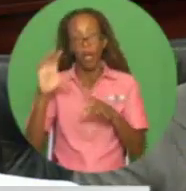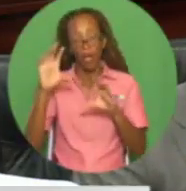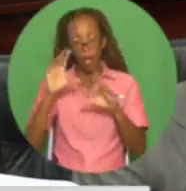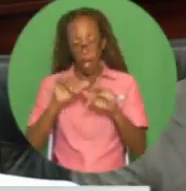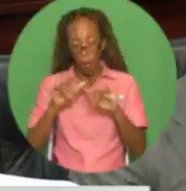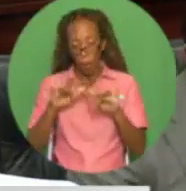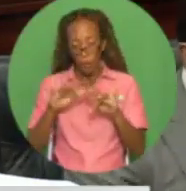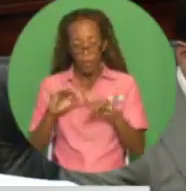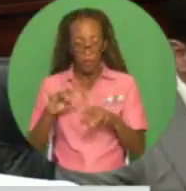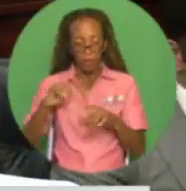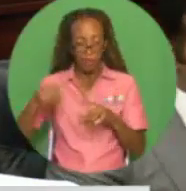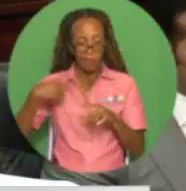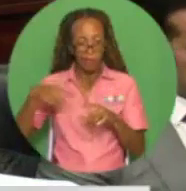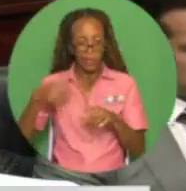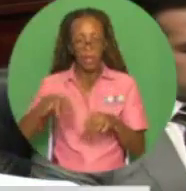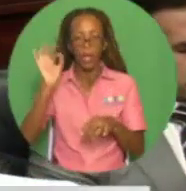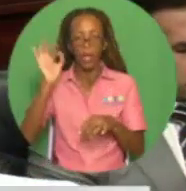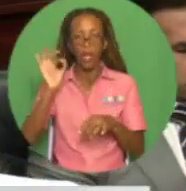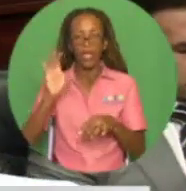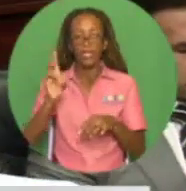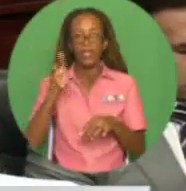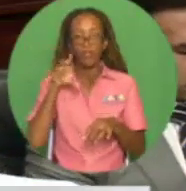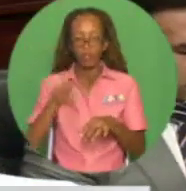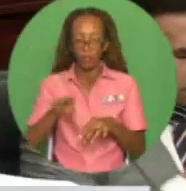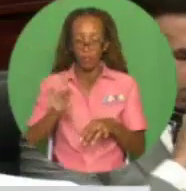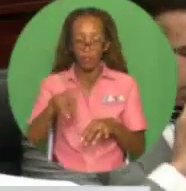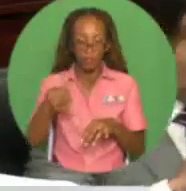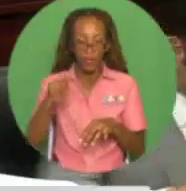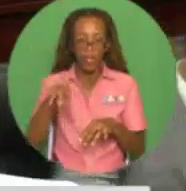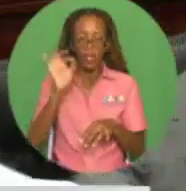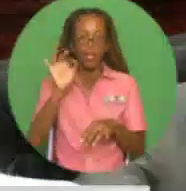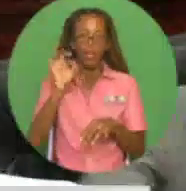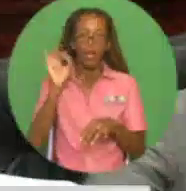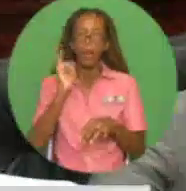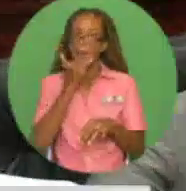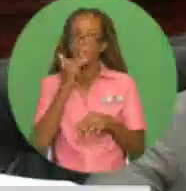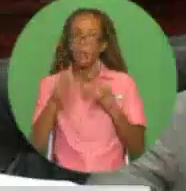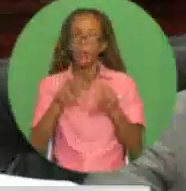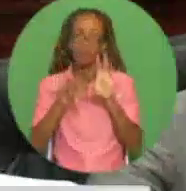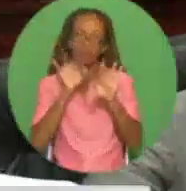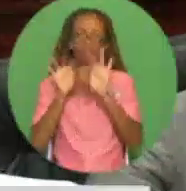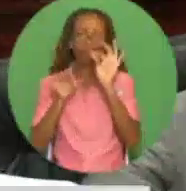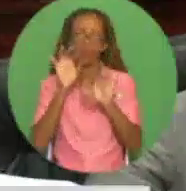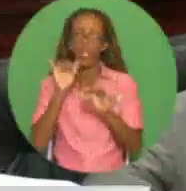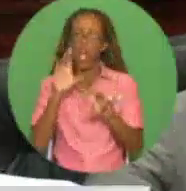draw chose 700 applicants for whom new homes would be constructed in 2019.